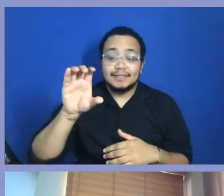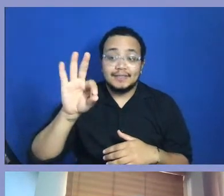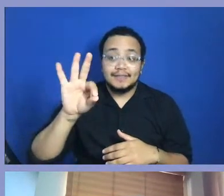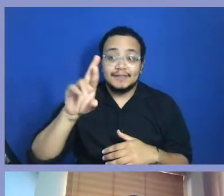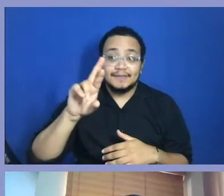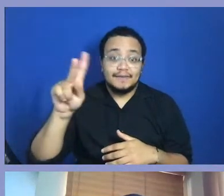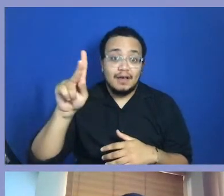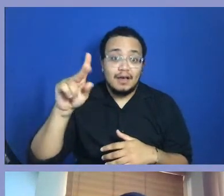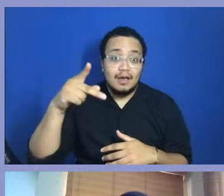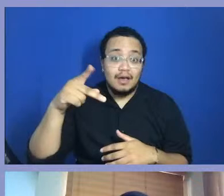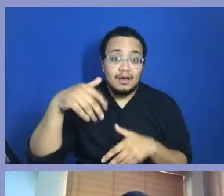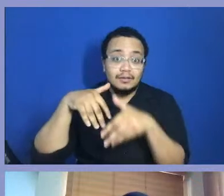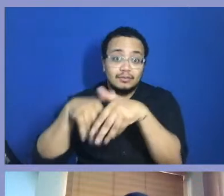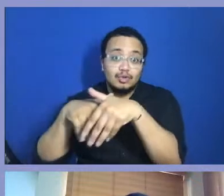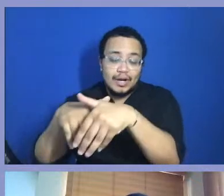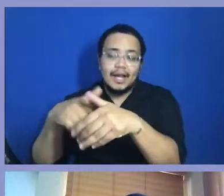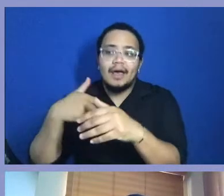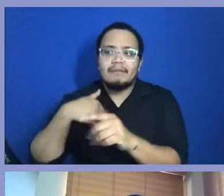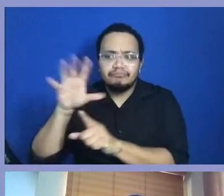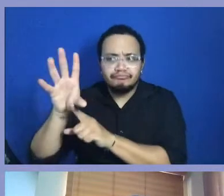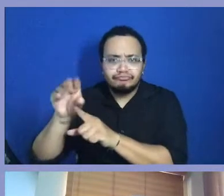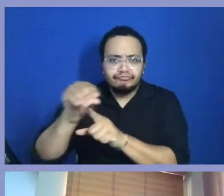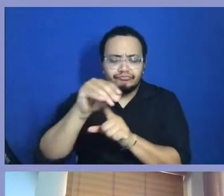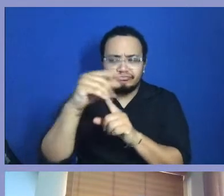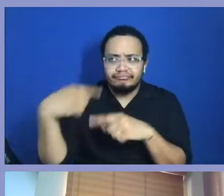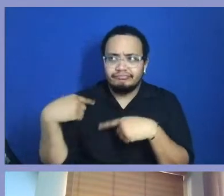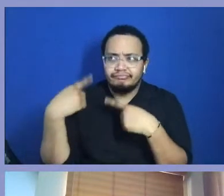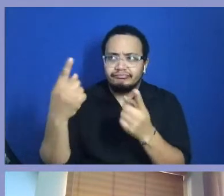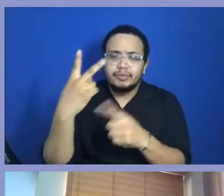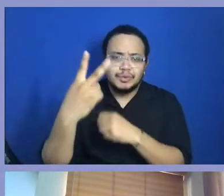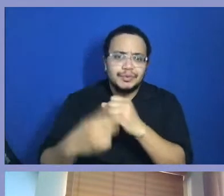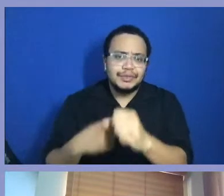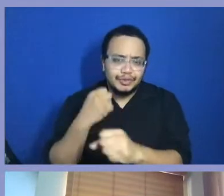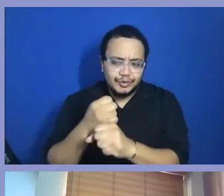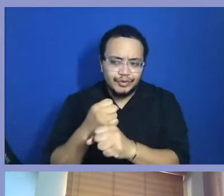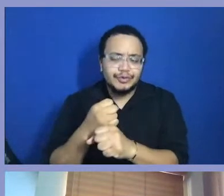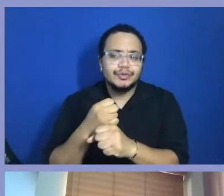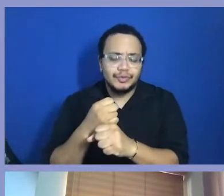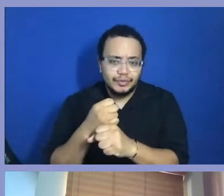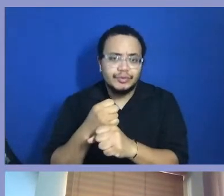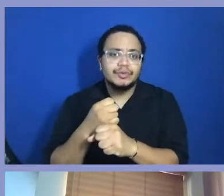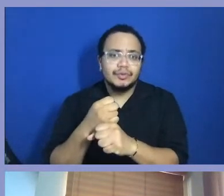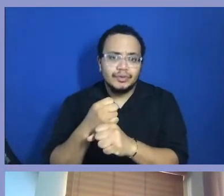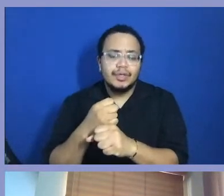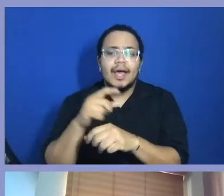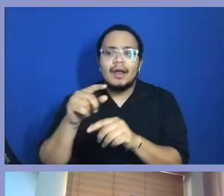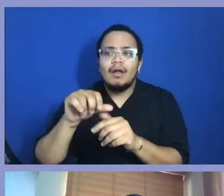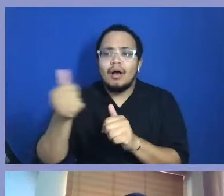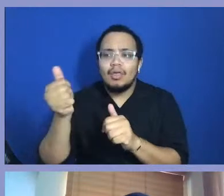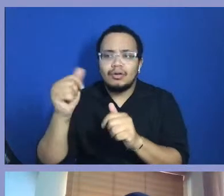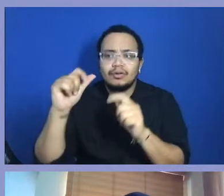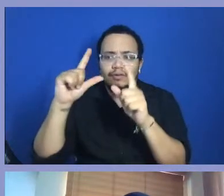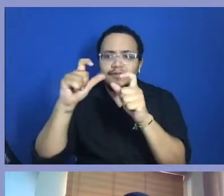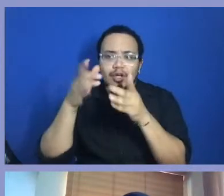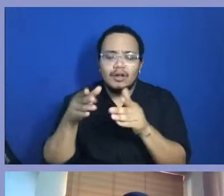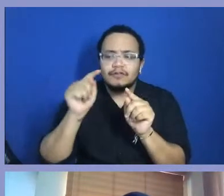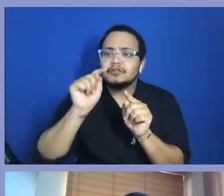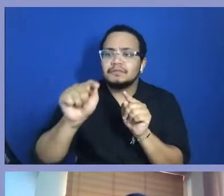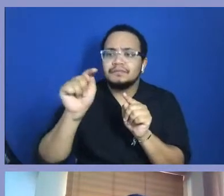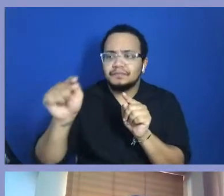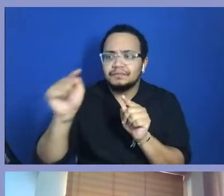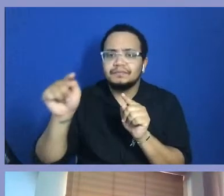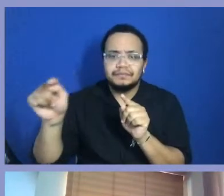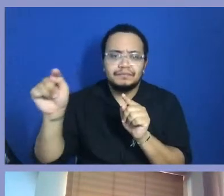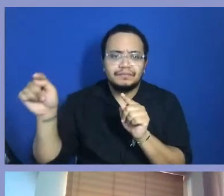Parade and, you know, me being able to cover that over the last two years photography and, you know, with many other photographers who have